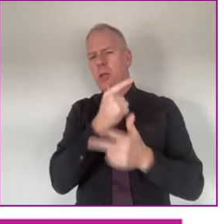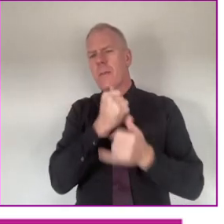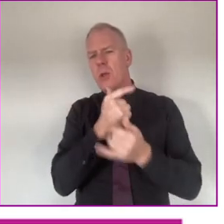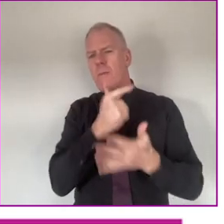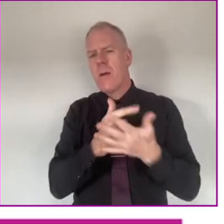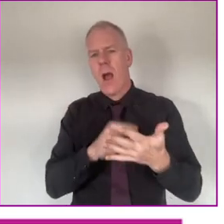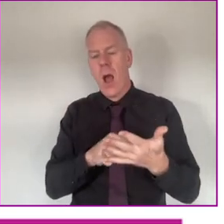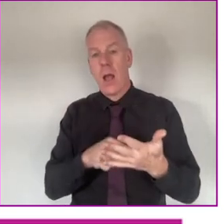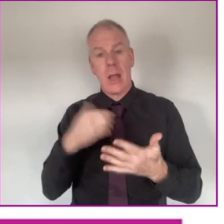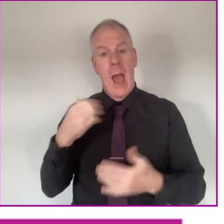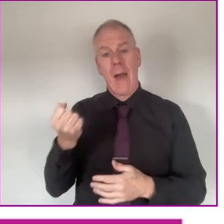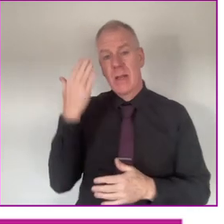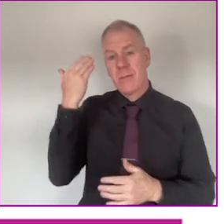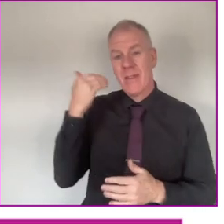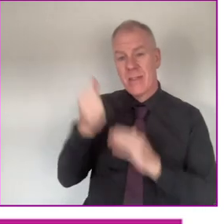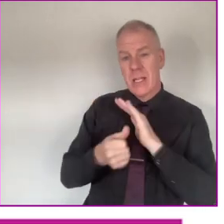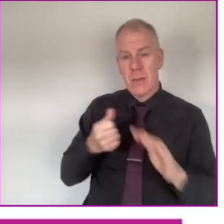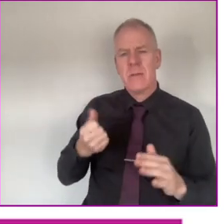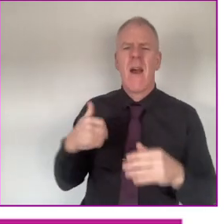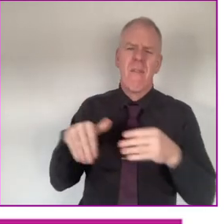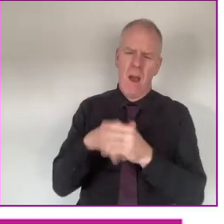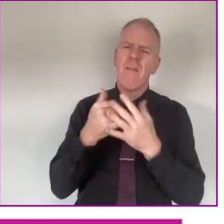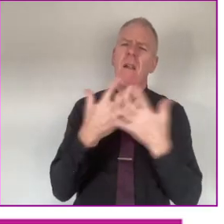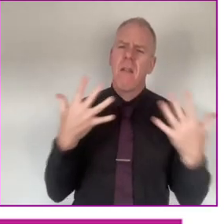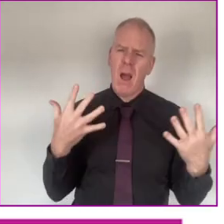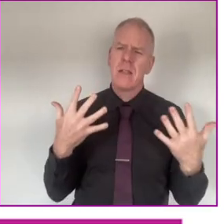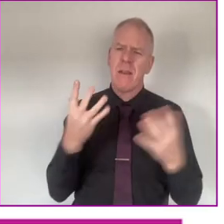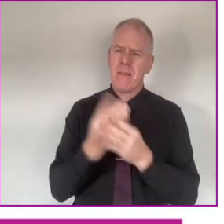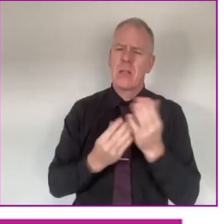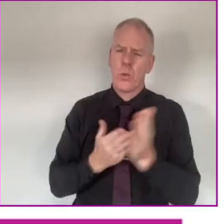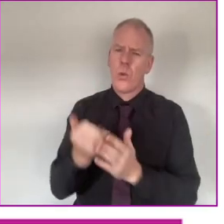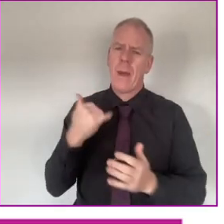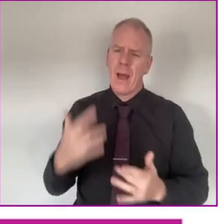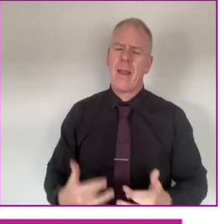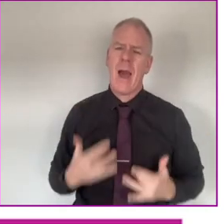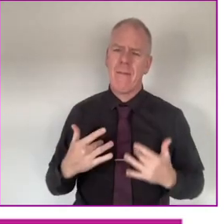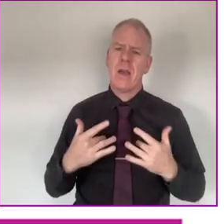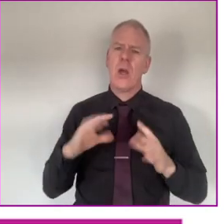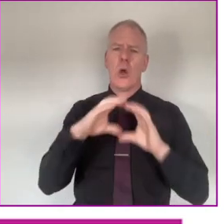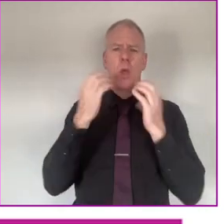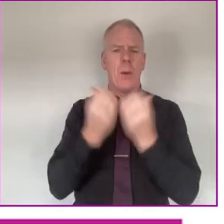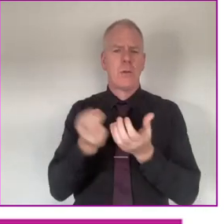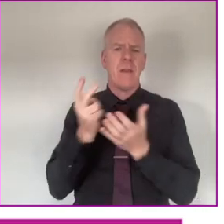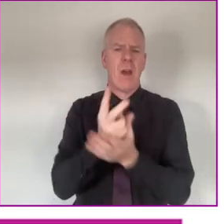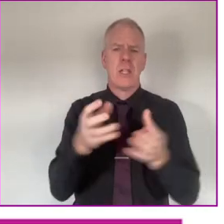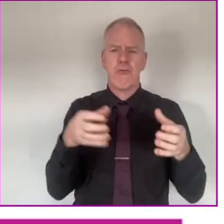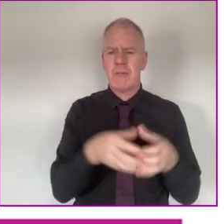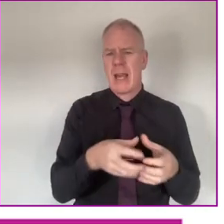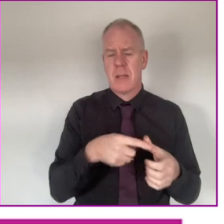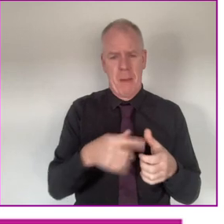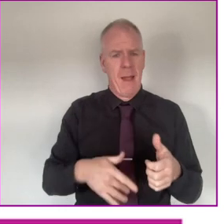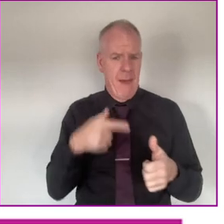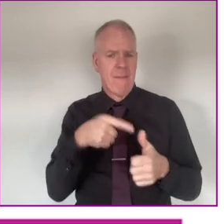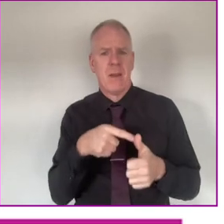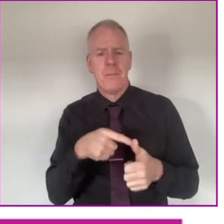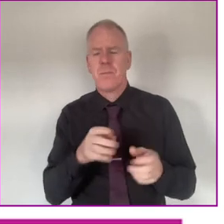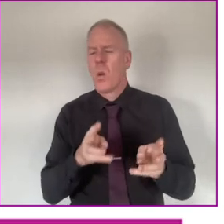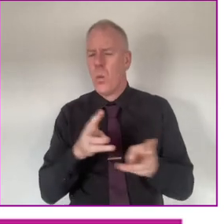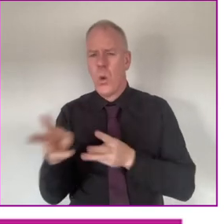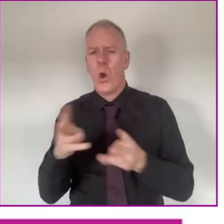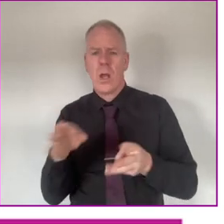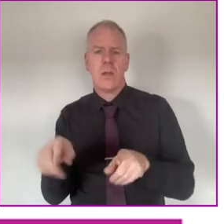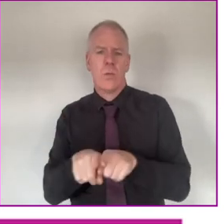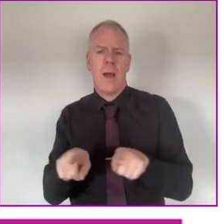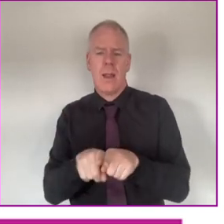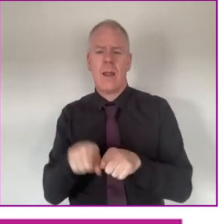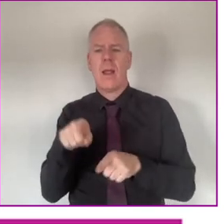about it. And I have a prior experience. And I should say. I've been involved in lots of things over my life. Right. I've been involved in the community and voluntary sector. In my life.